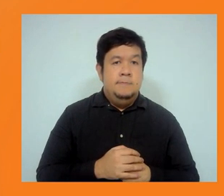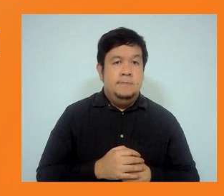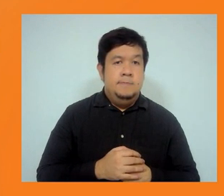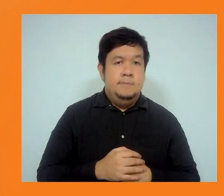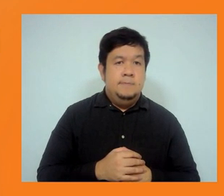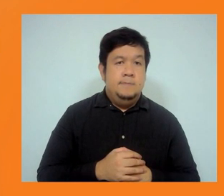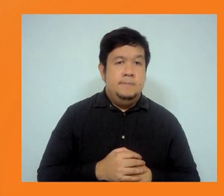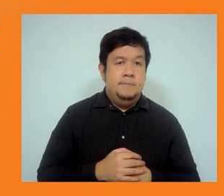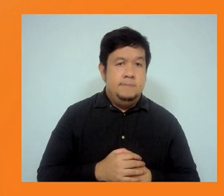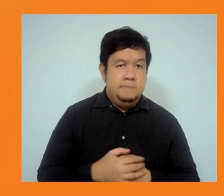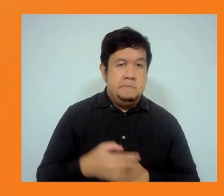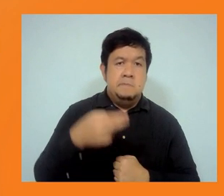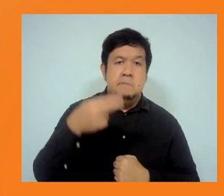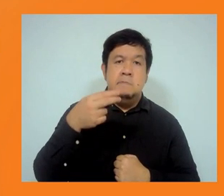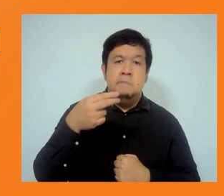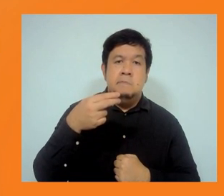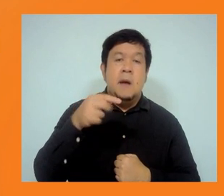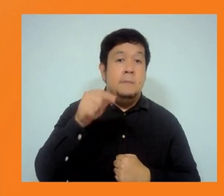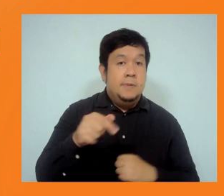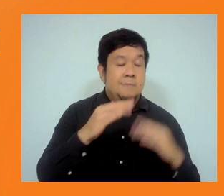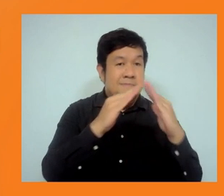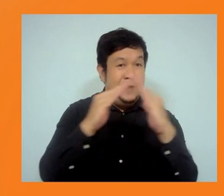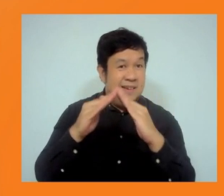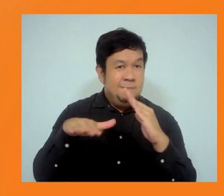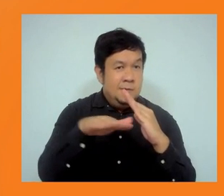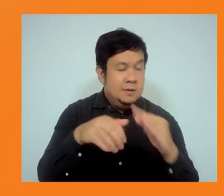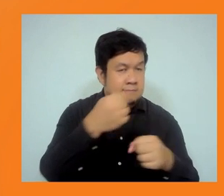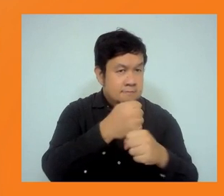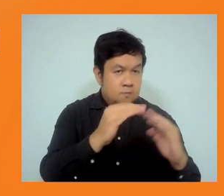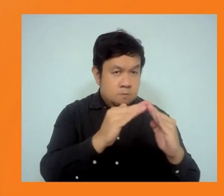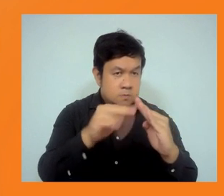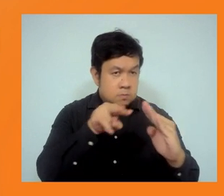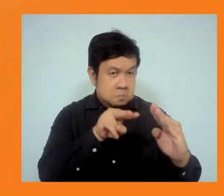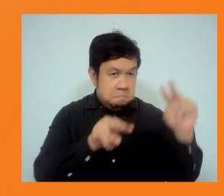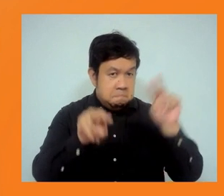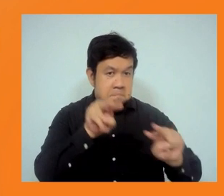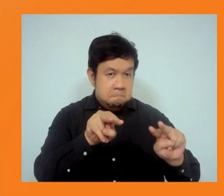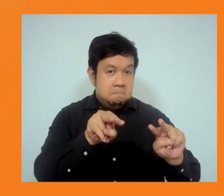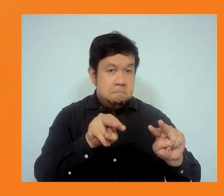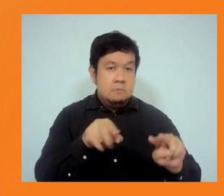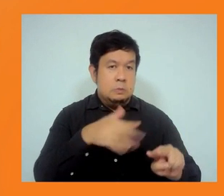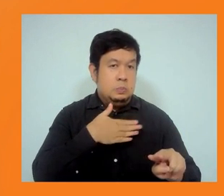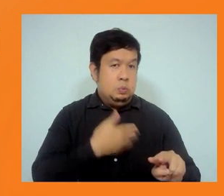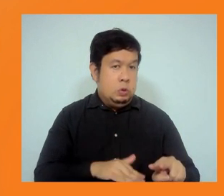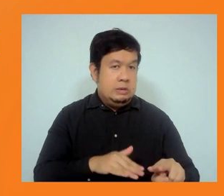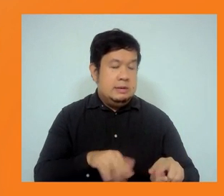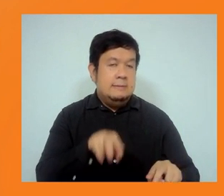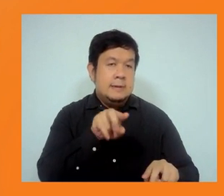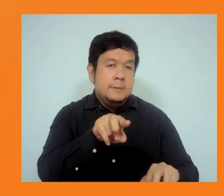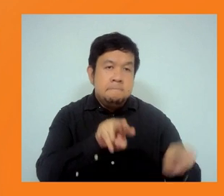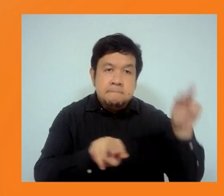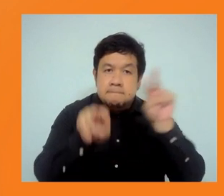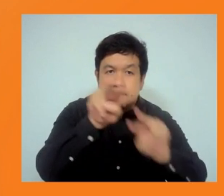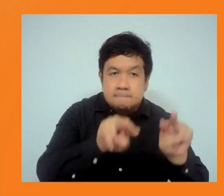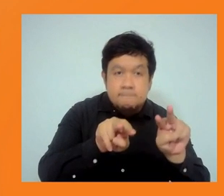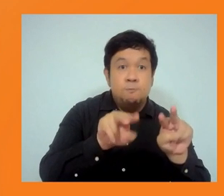for biodiversity offsets. Plus, there'll be requirements for assessing and managing risks to communities